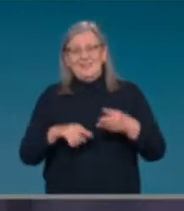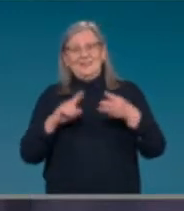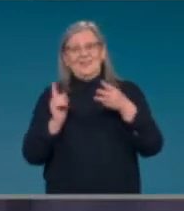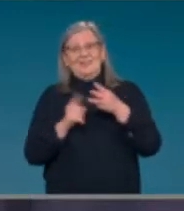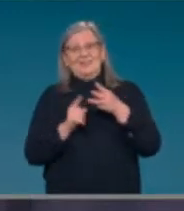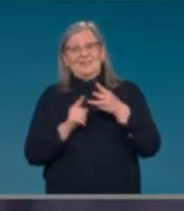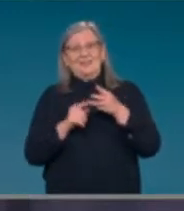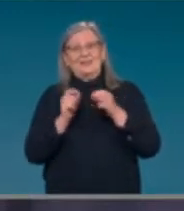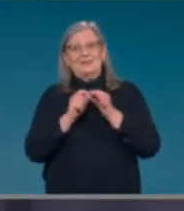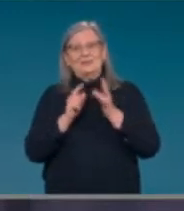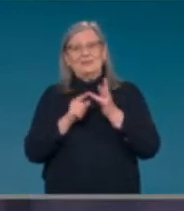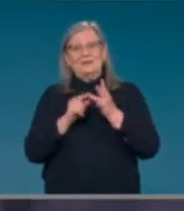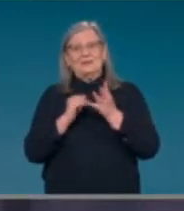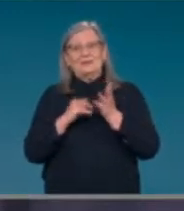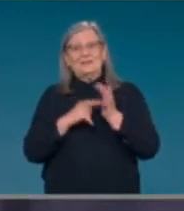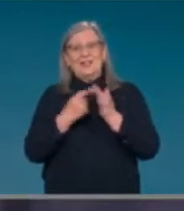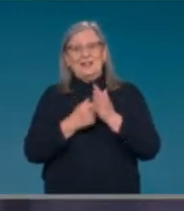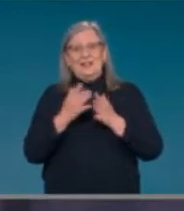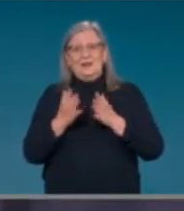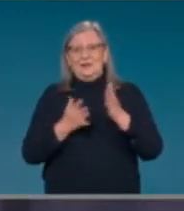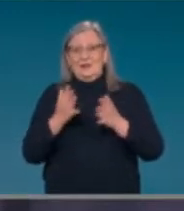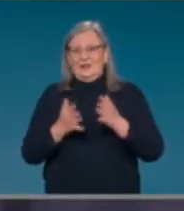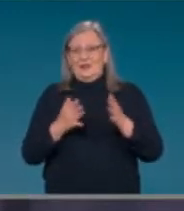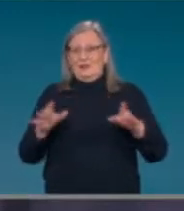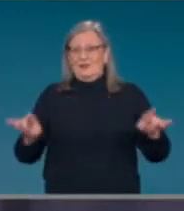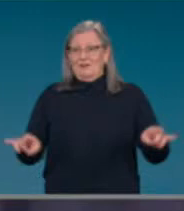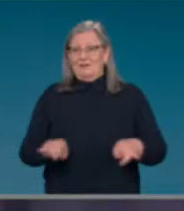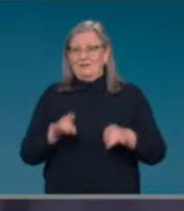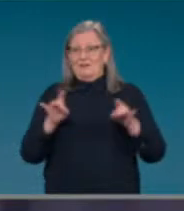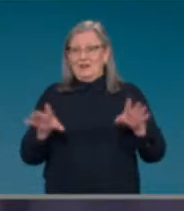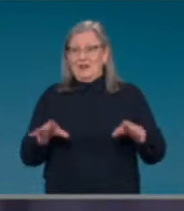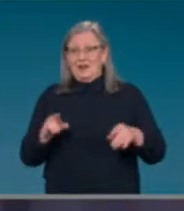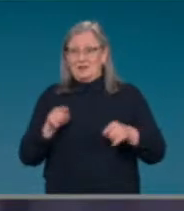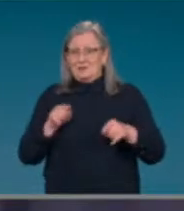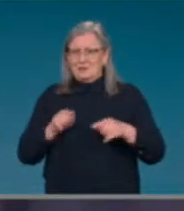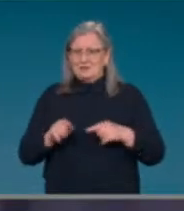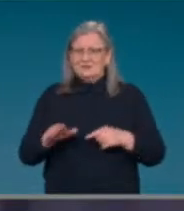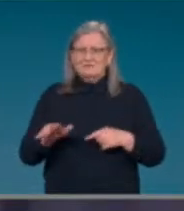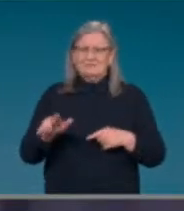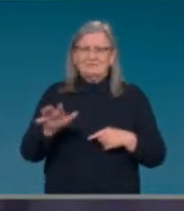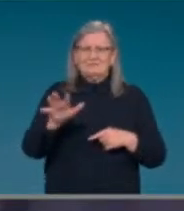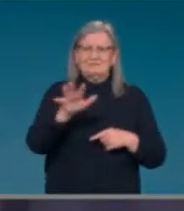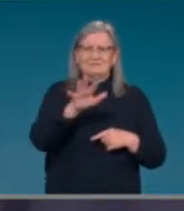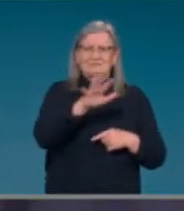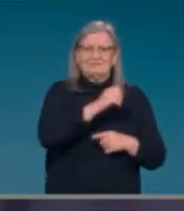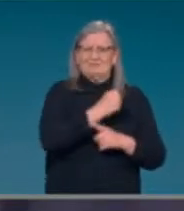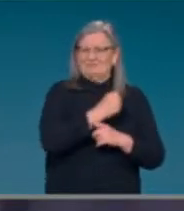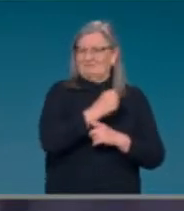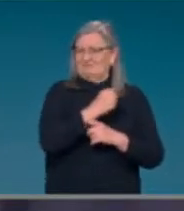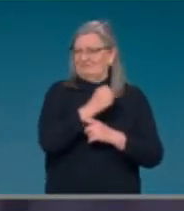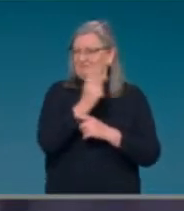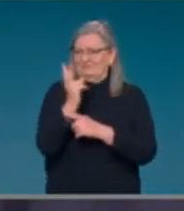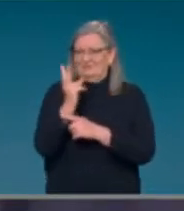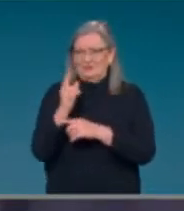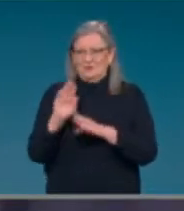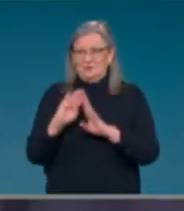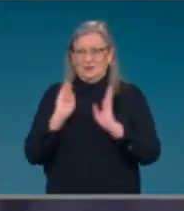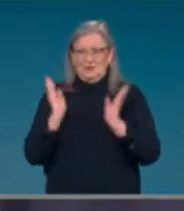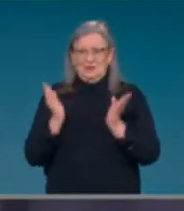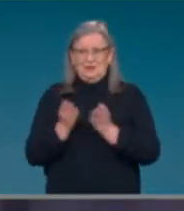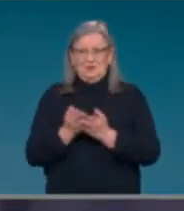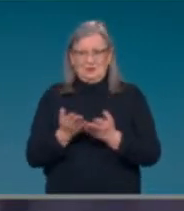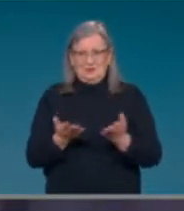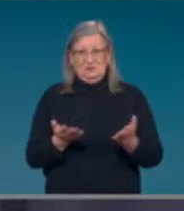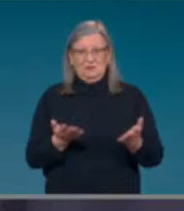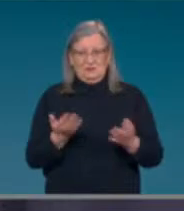most highly vaccinated societies. One of the most recently vaccinated societies, uh, and as a consequence, uh, one